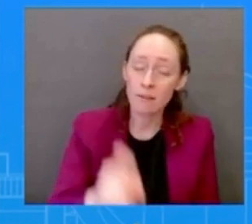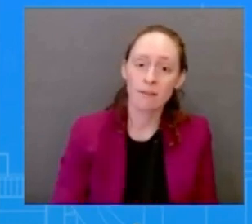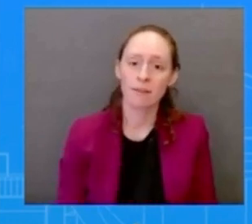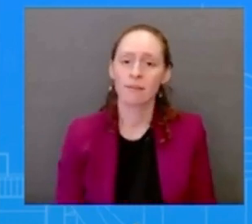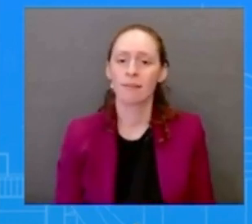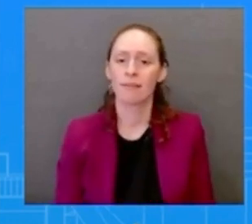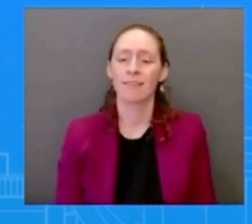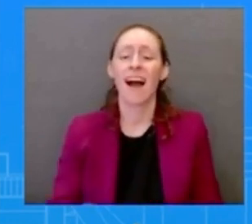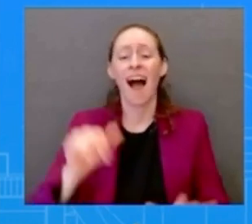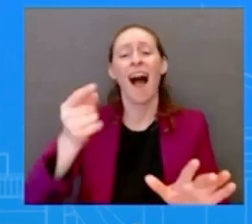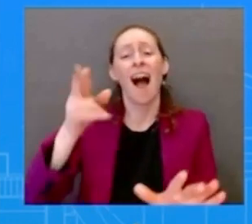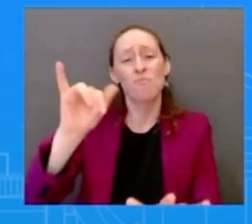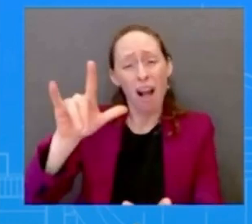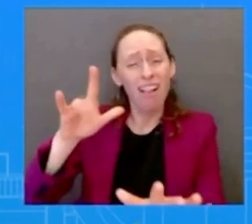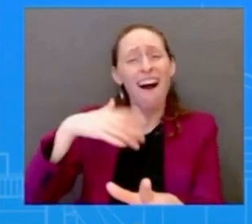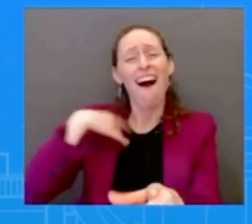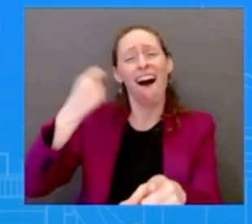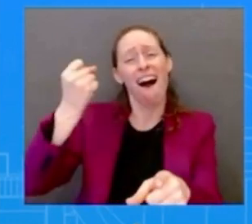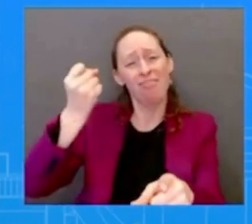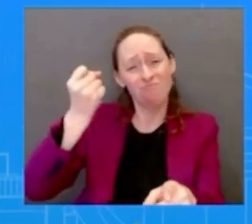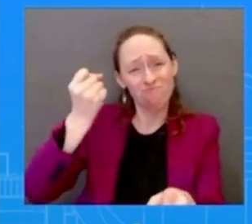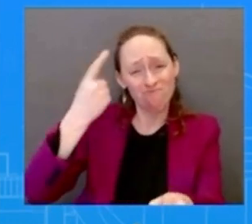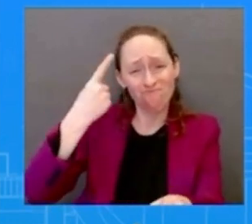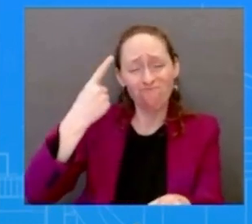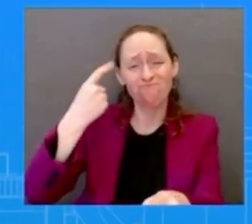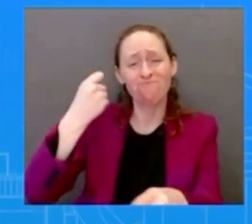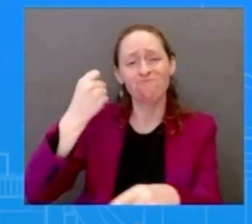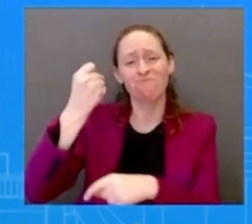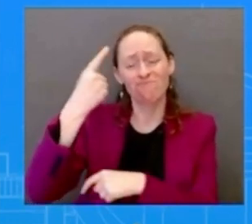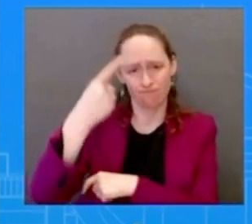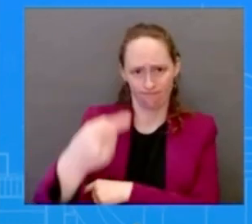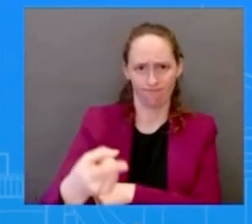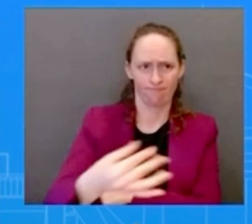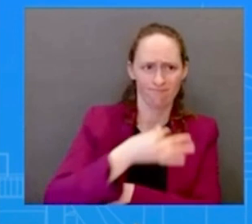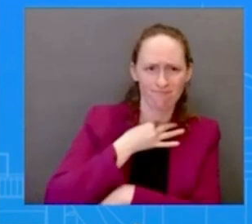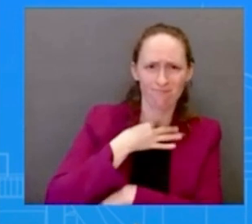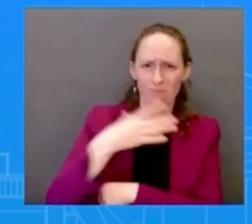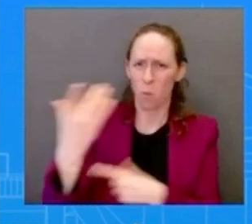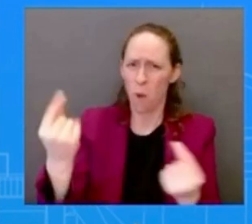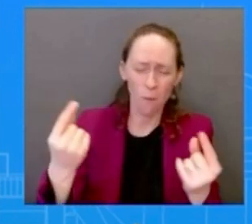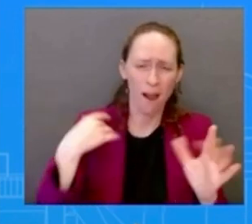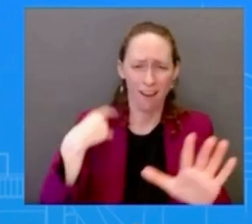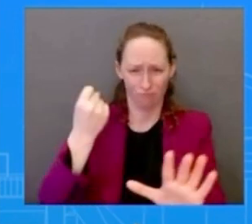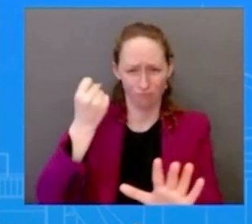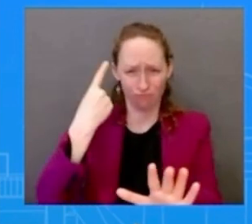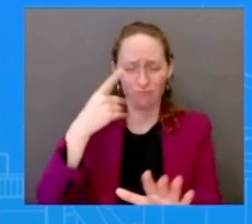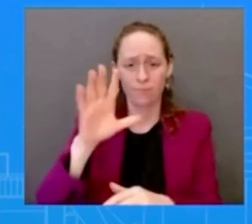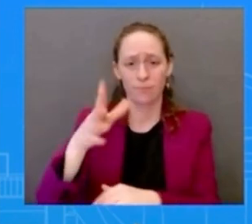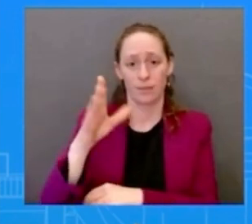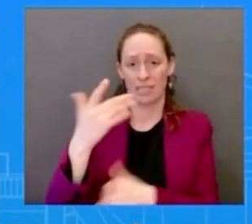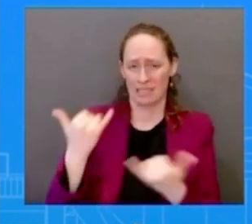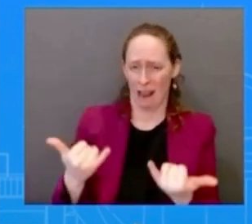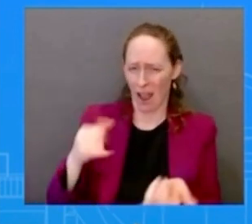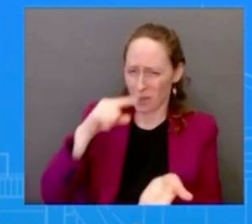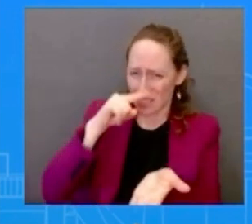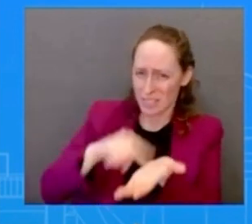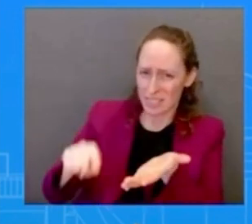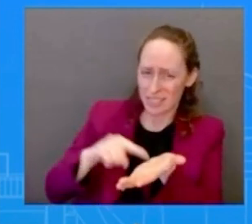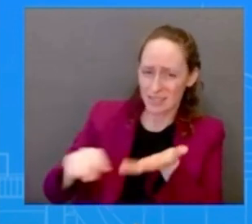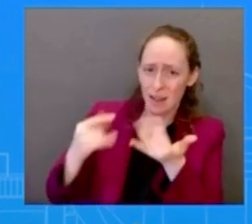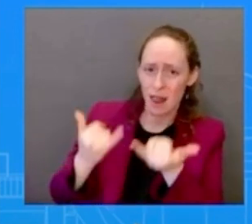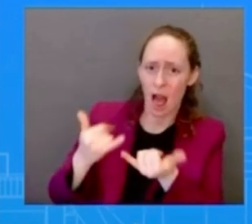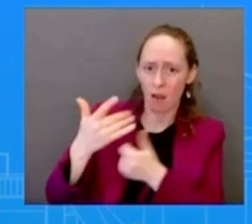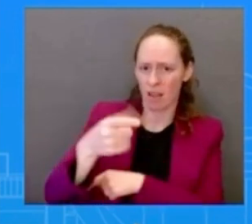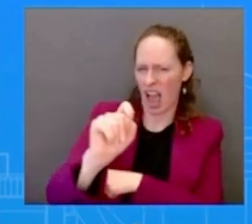the questions all important questions to ask of me but again there's an ongoing investigation so i would refer you to the department of justice process not